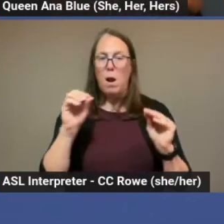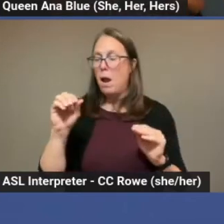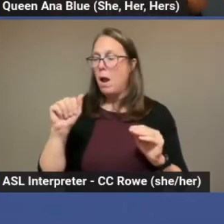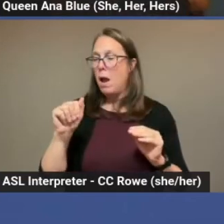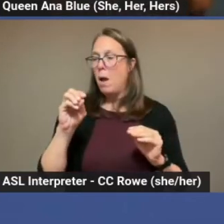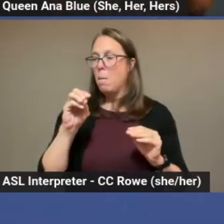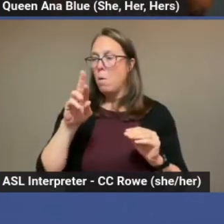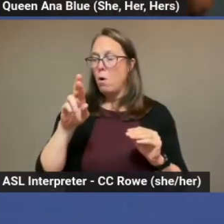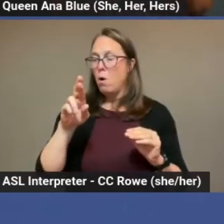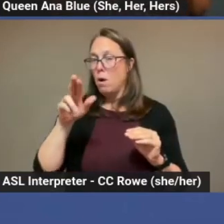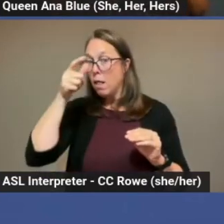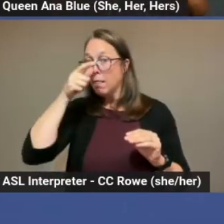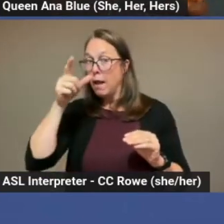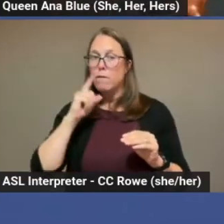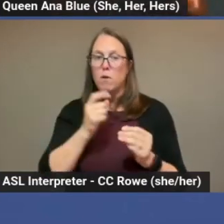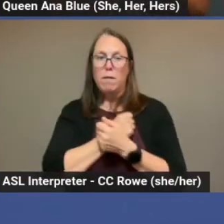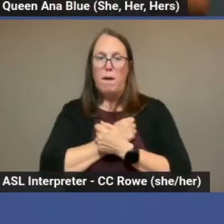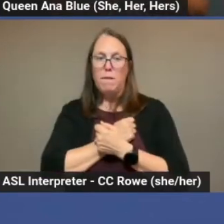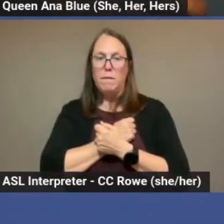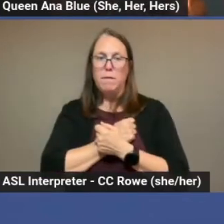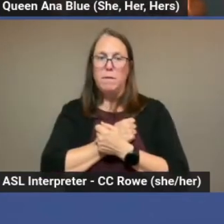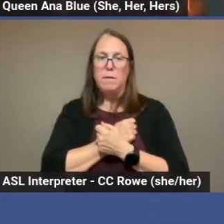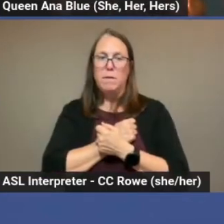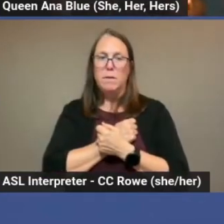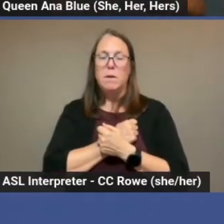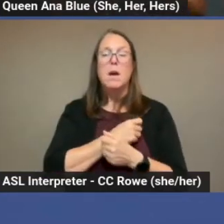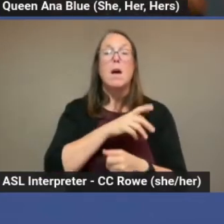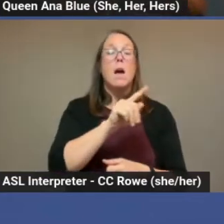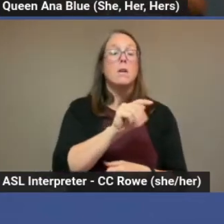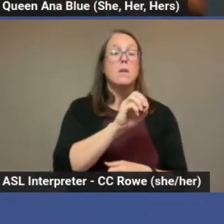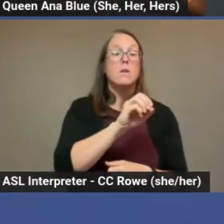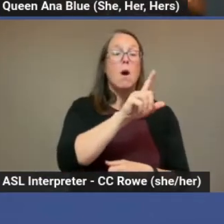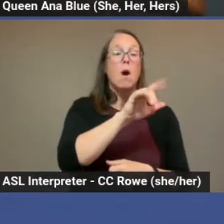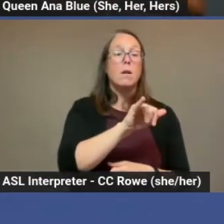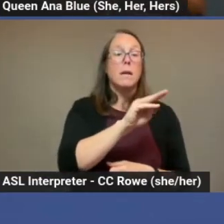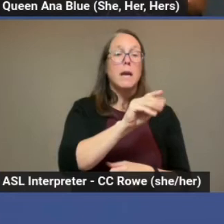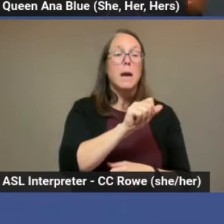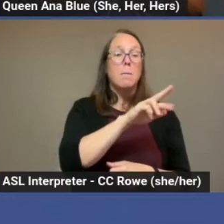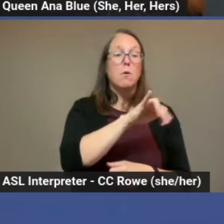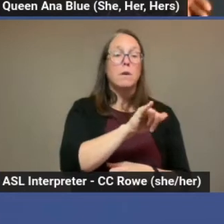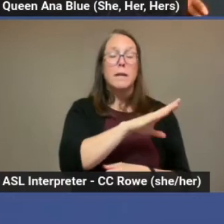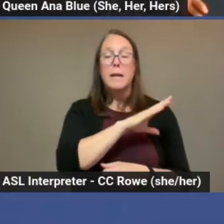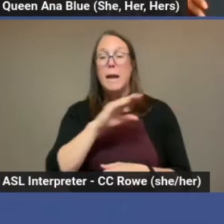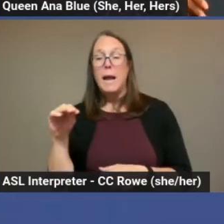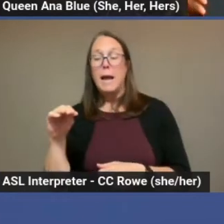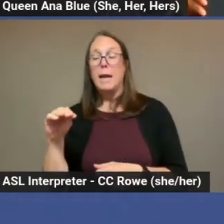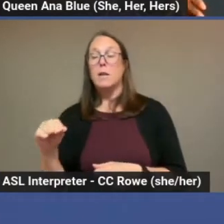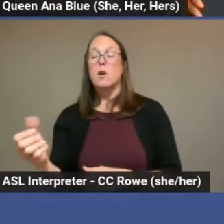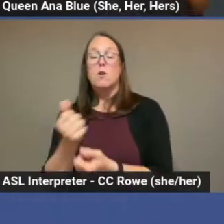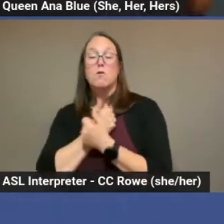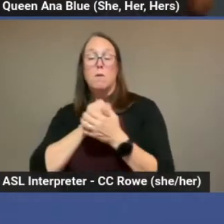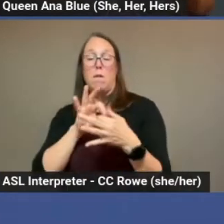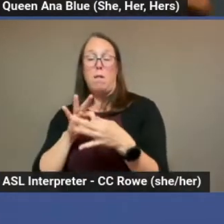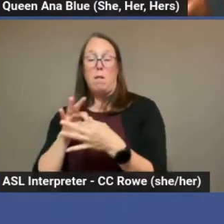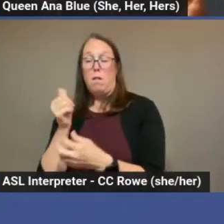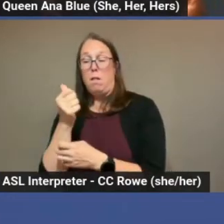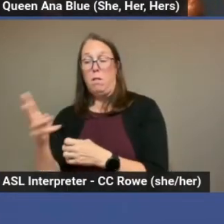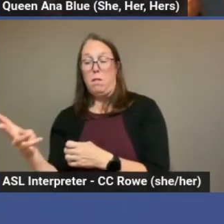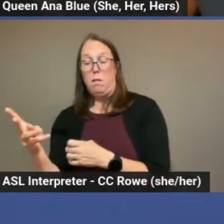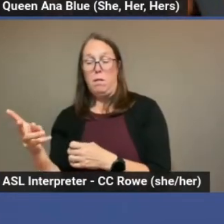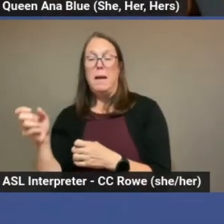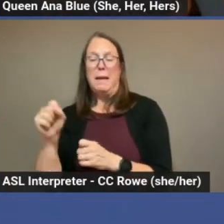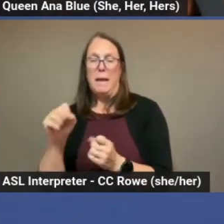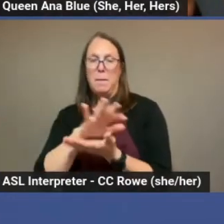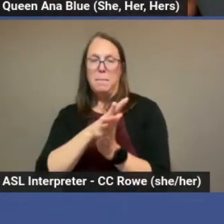Tali Amory can get confused with Polly Amory. And true Polly Amory is about consent.